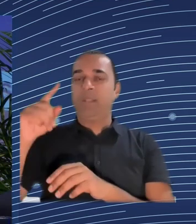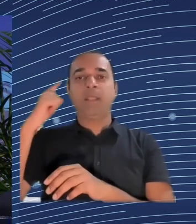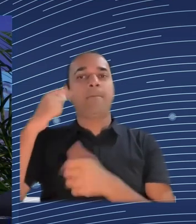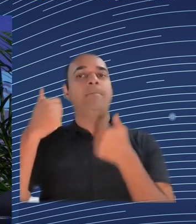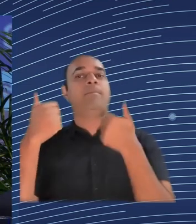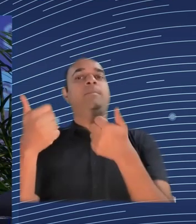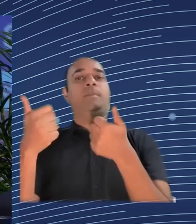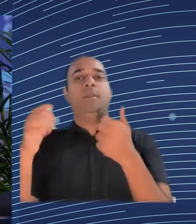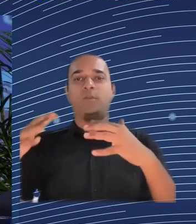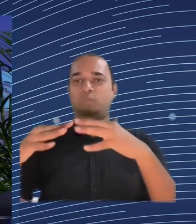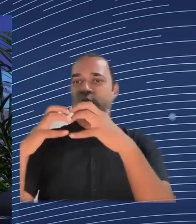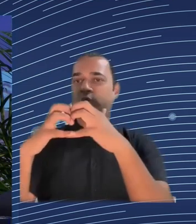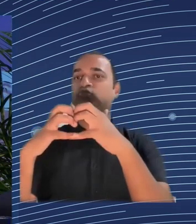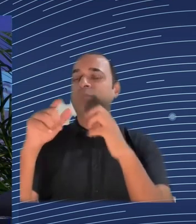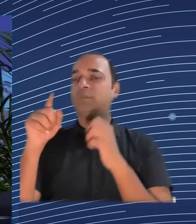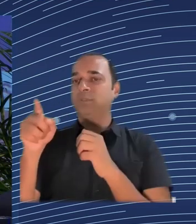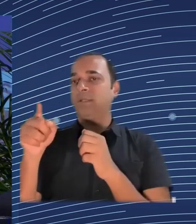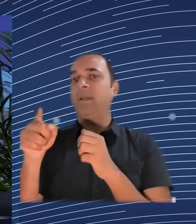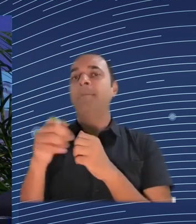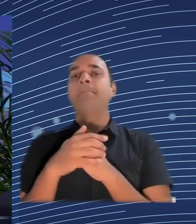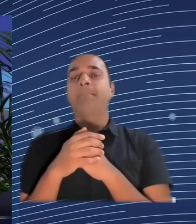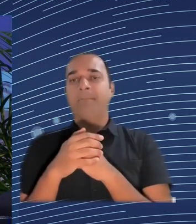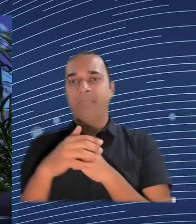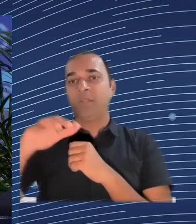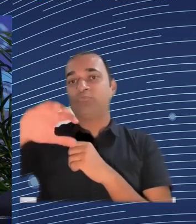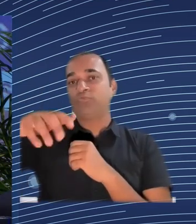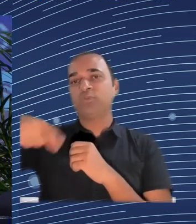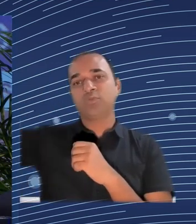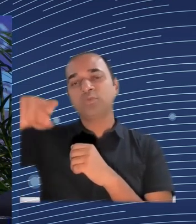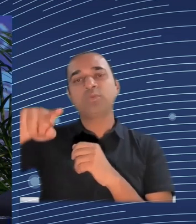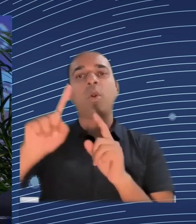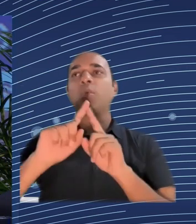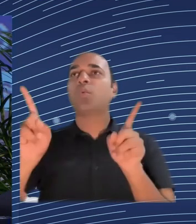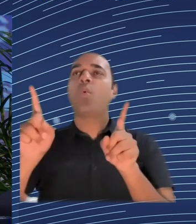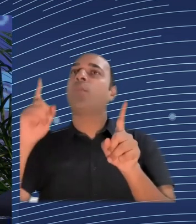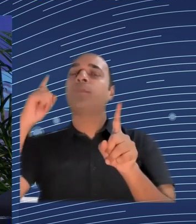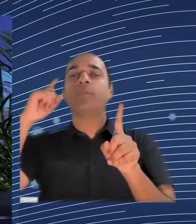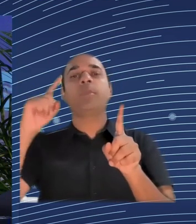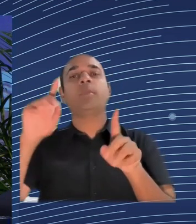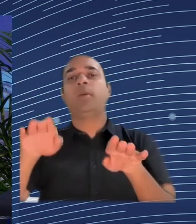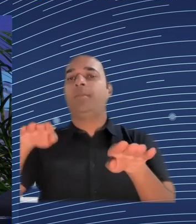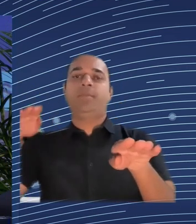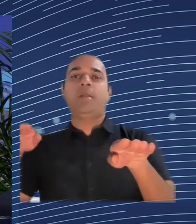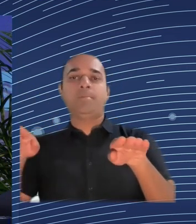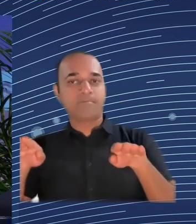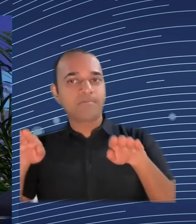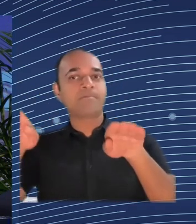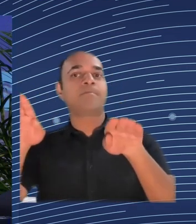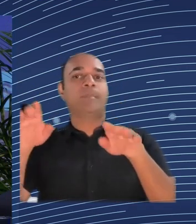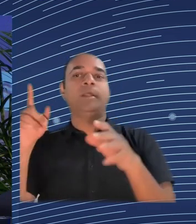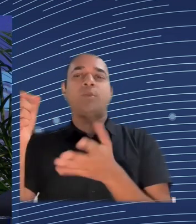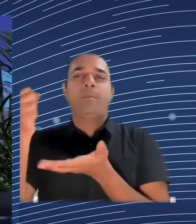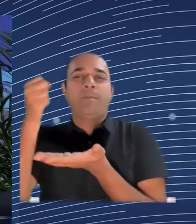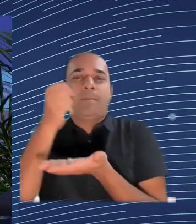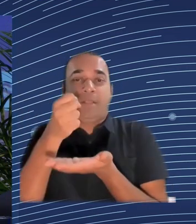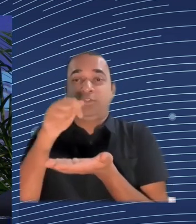about many of the discussions about the transformation that the AI is going to generate is leading to we don't know yet. We don't know.